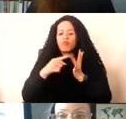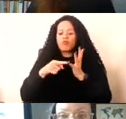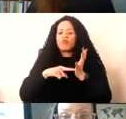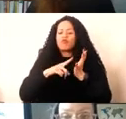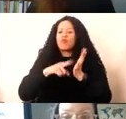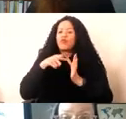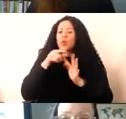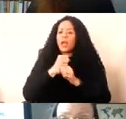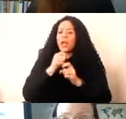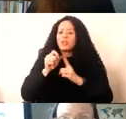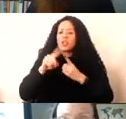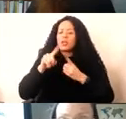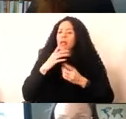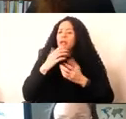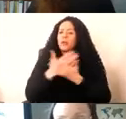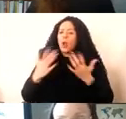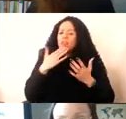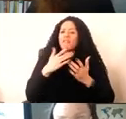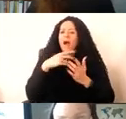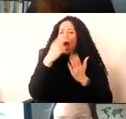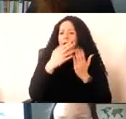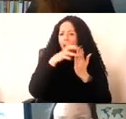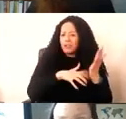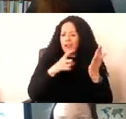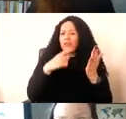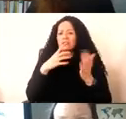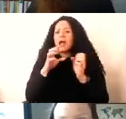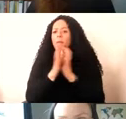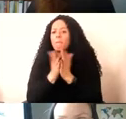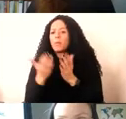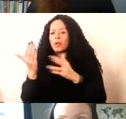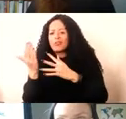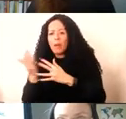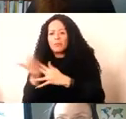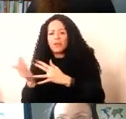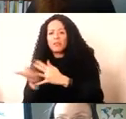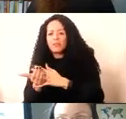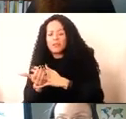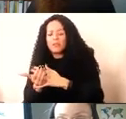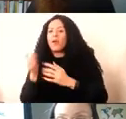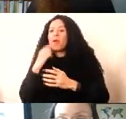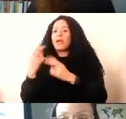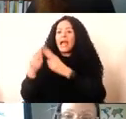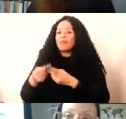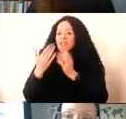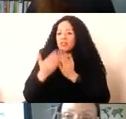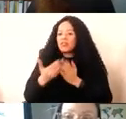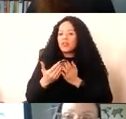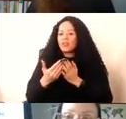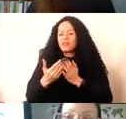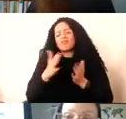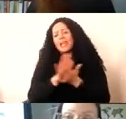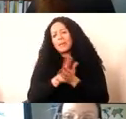articles and book chapters and is in the field of Digital Cultures and Heritage Studies. So really pleased to hand over Gabby to introduce